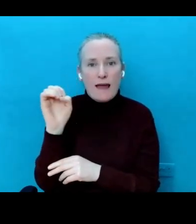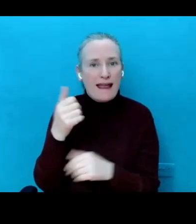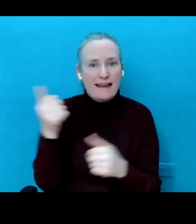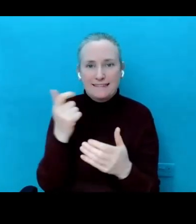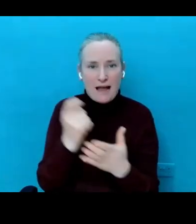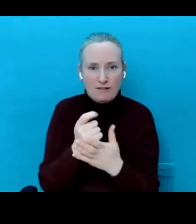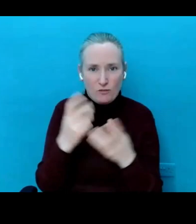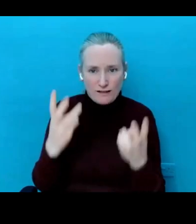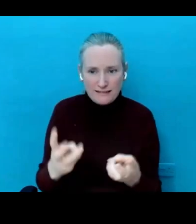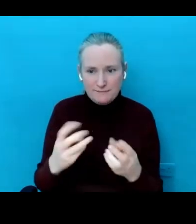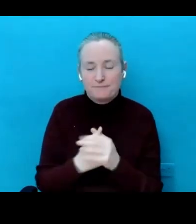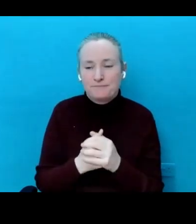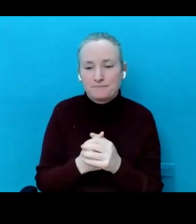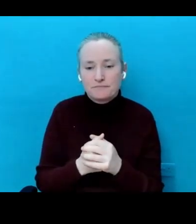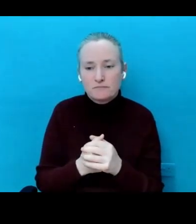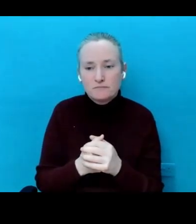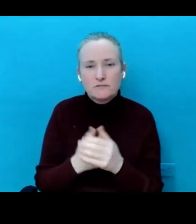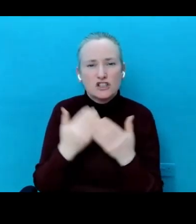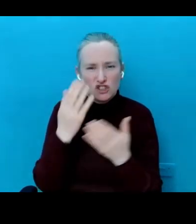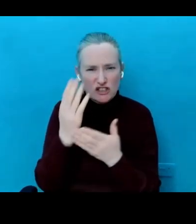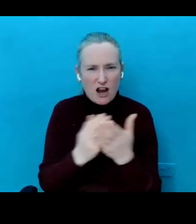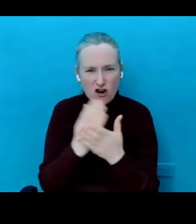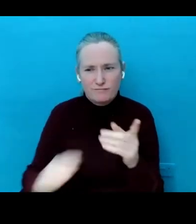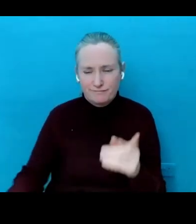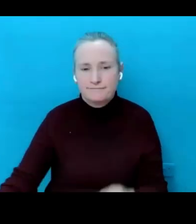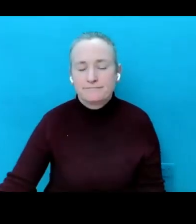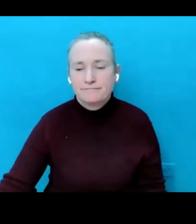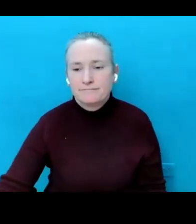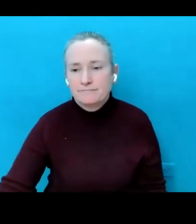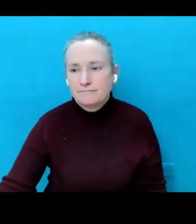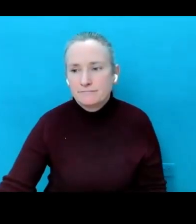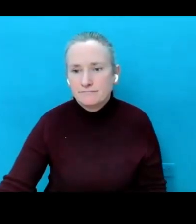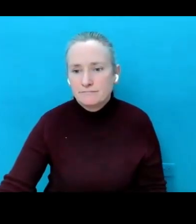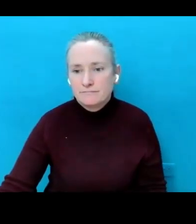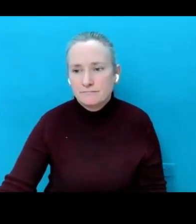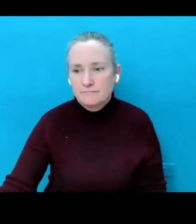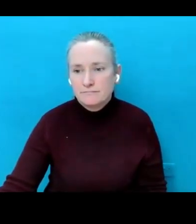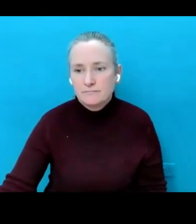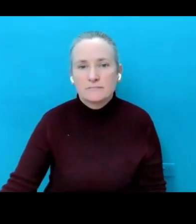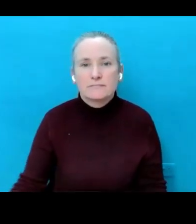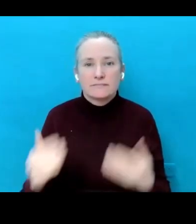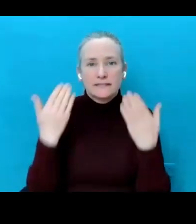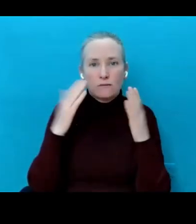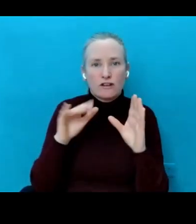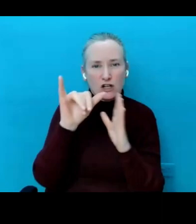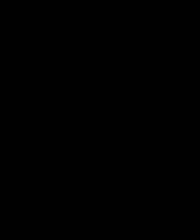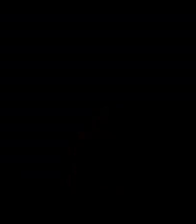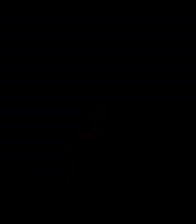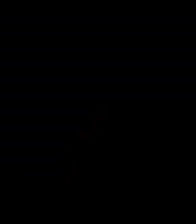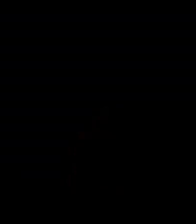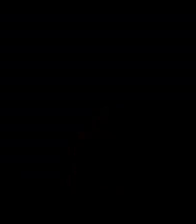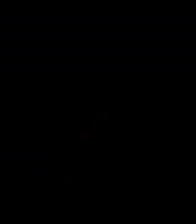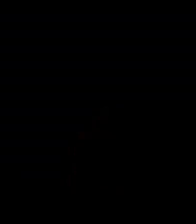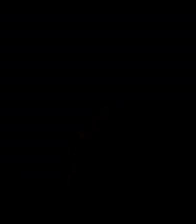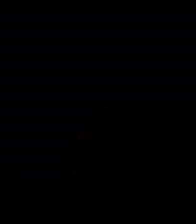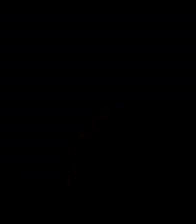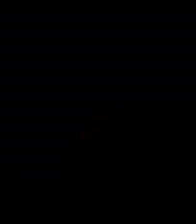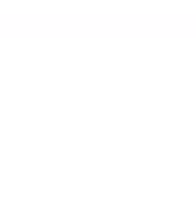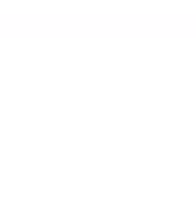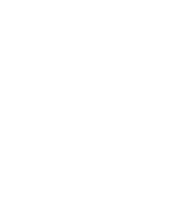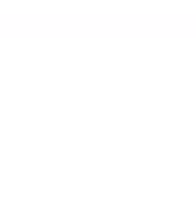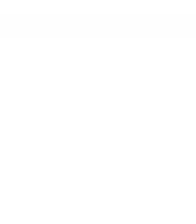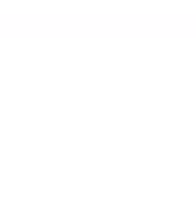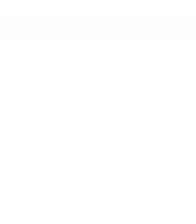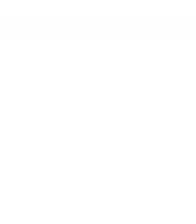Sorry about that though. I'm just going to show, share with you, um, a demonstration on YouTube because this came up before as well. So